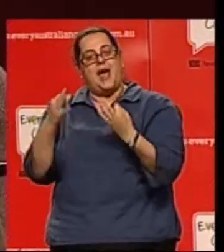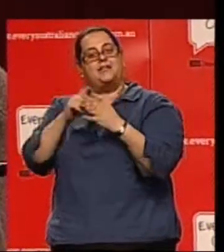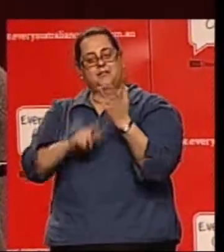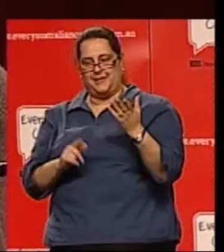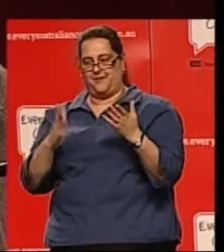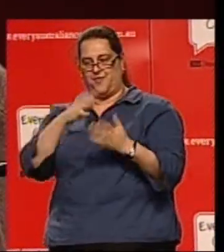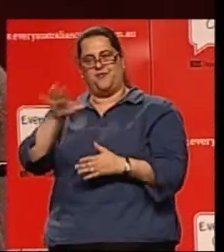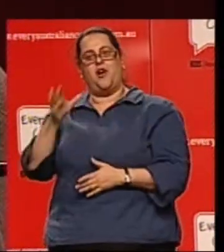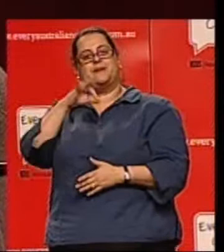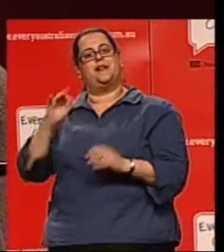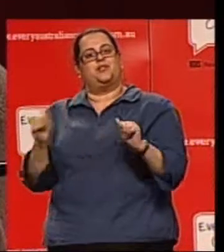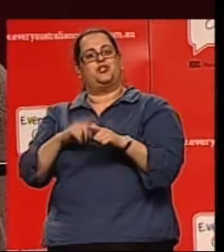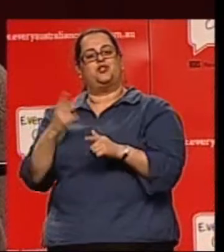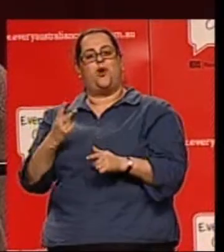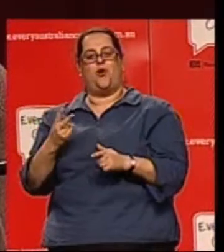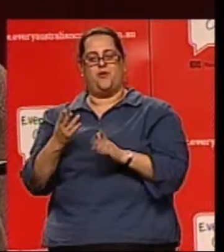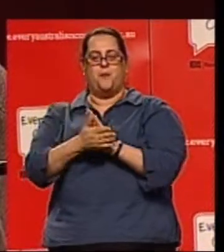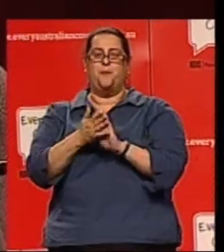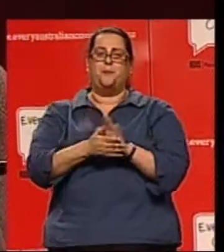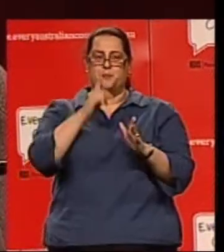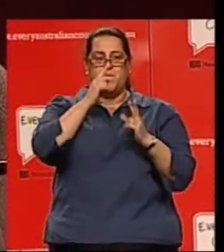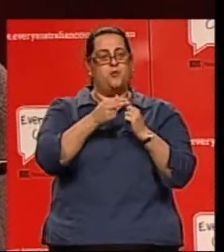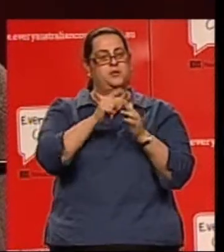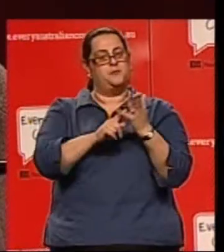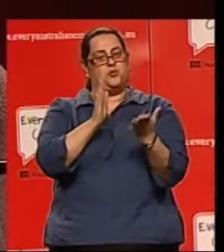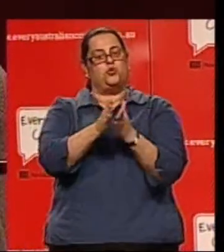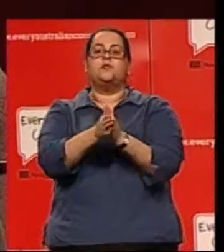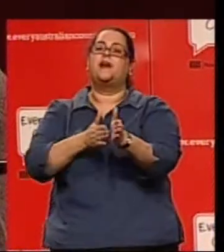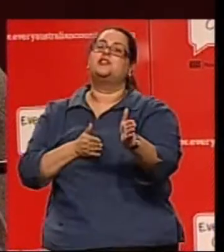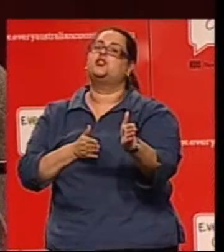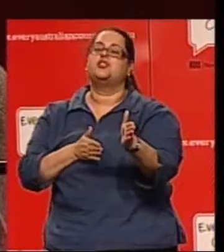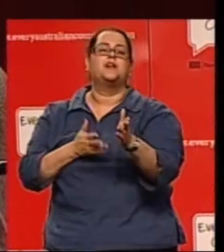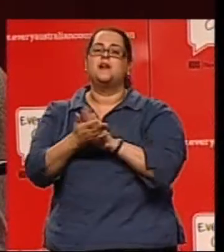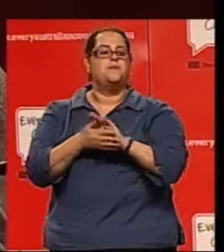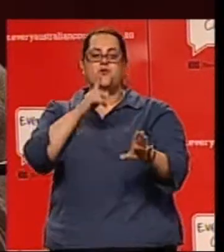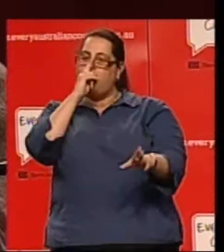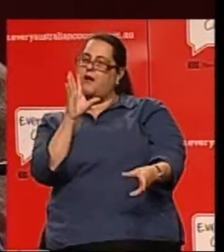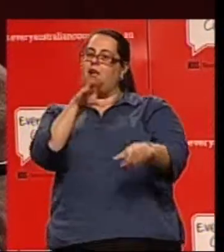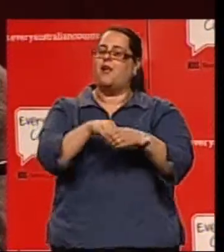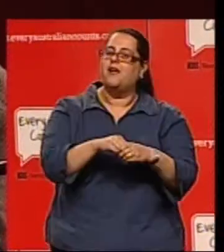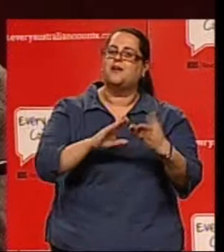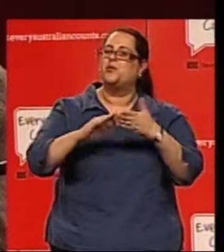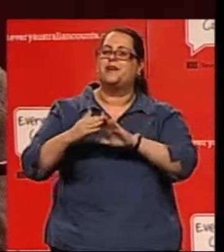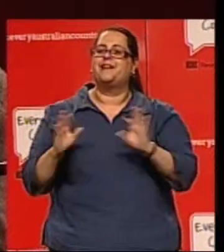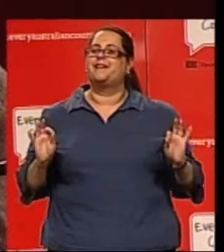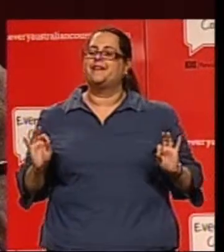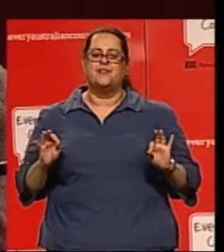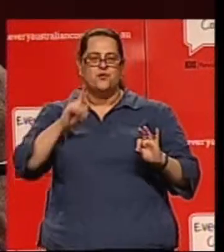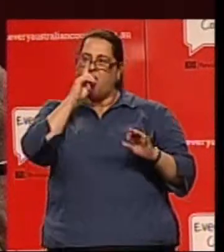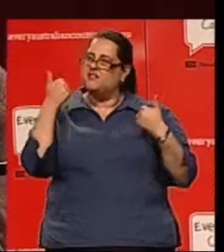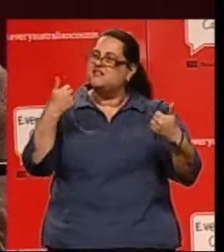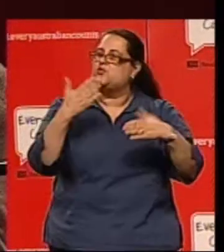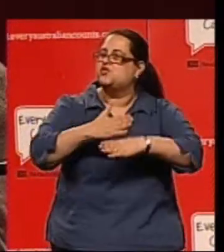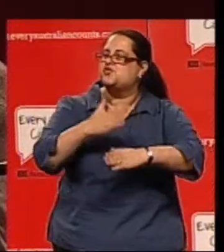This level of disadvantage does not augur well for participation of people with disabilities in employment